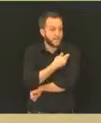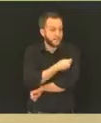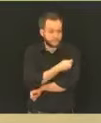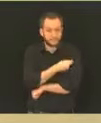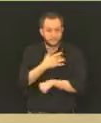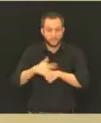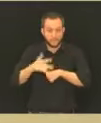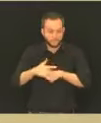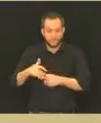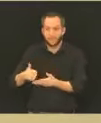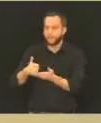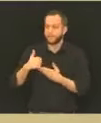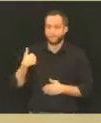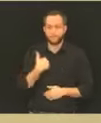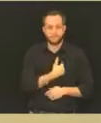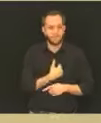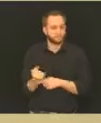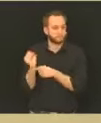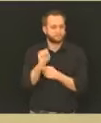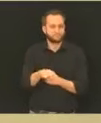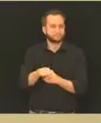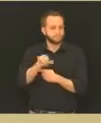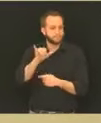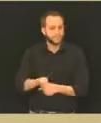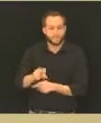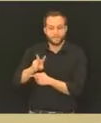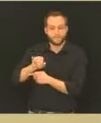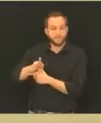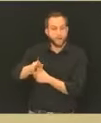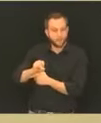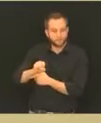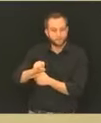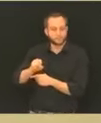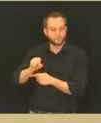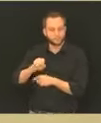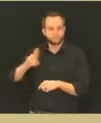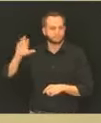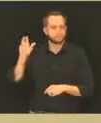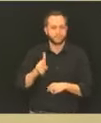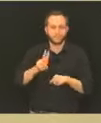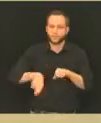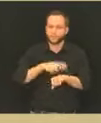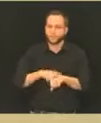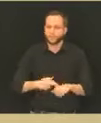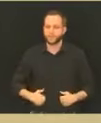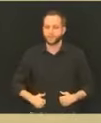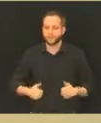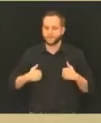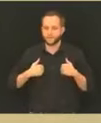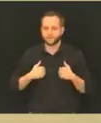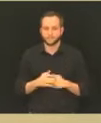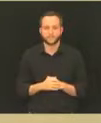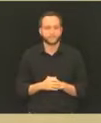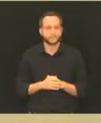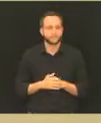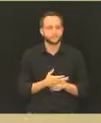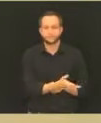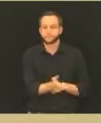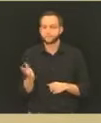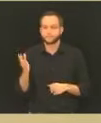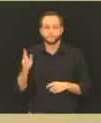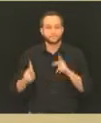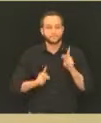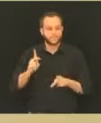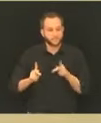move closer to defeating the virus and returning to a more normal life. Members of Public Health here in Johnson